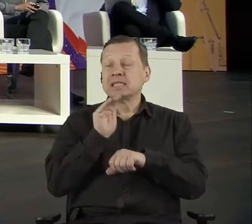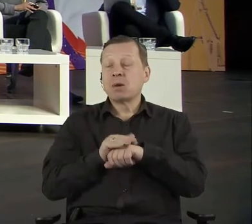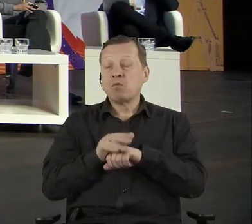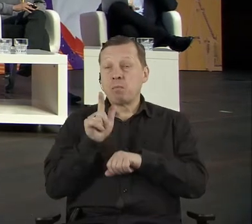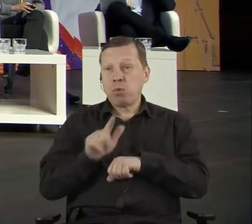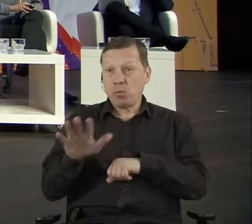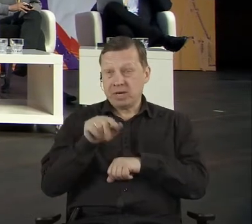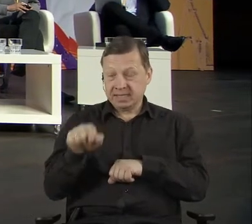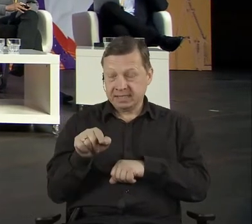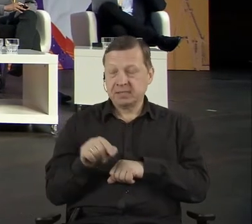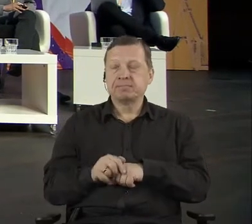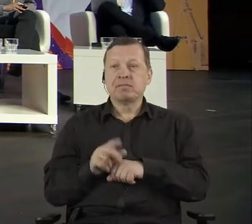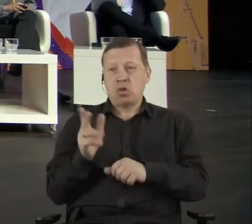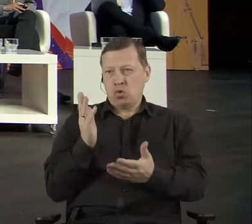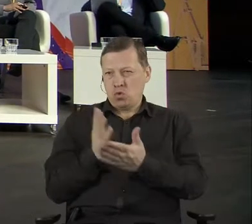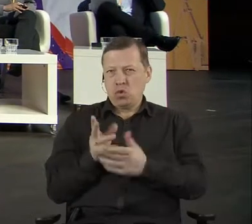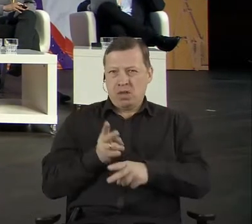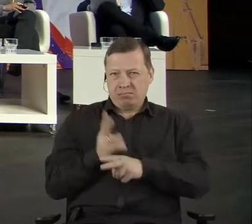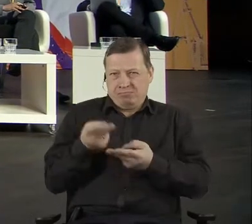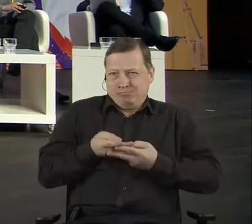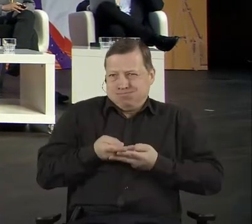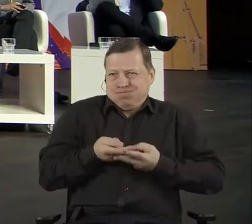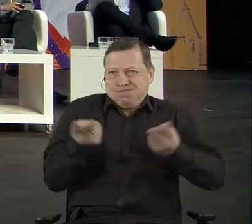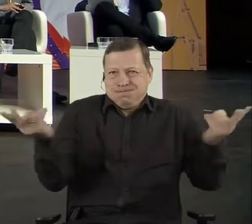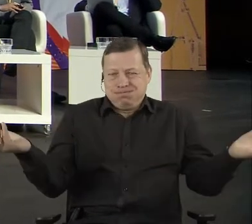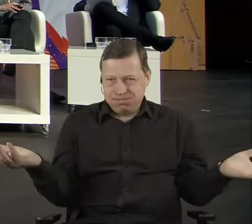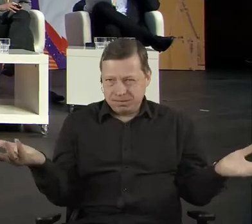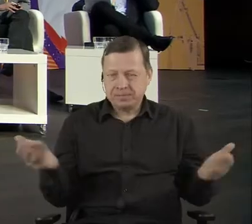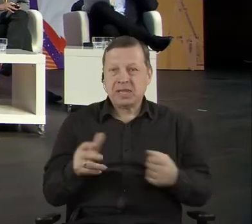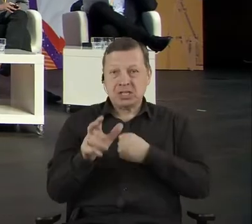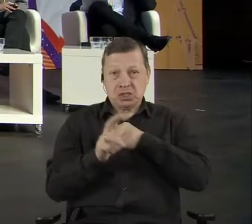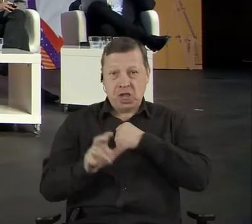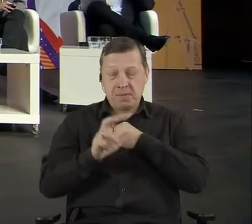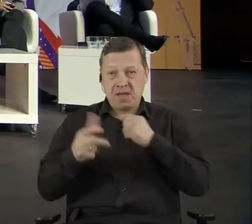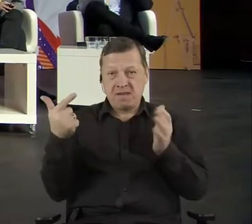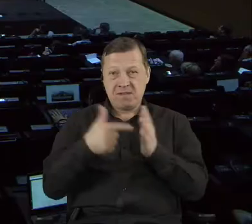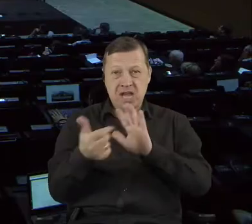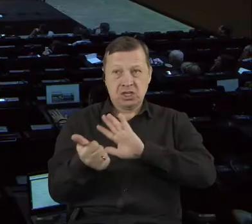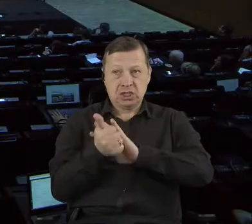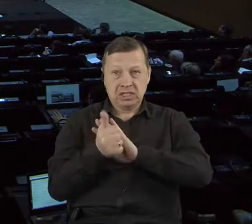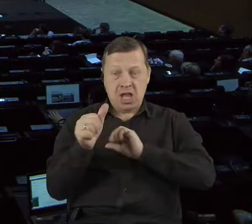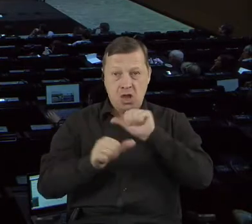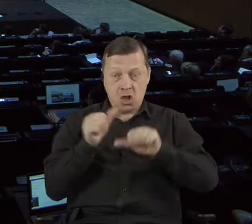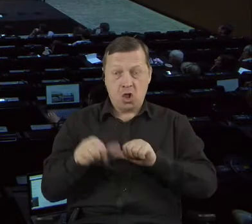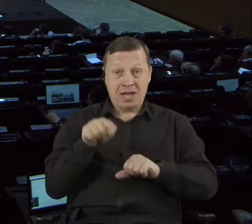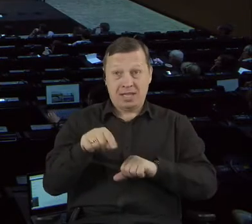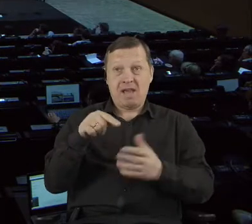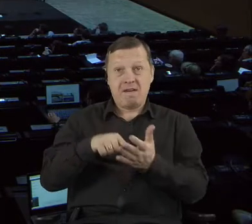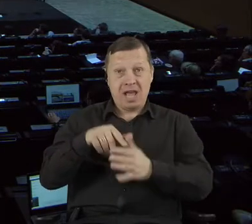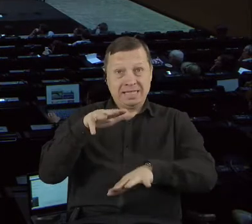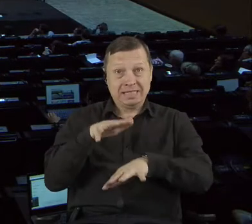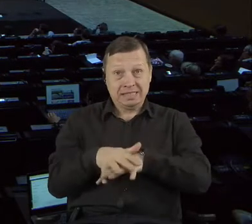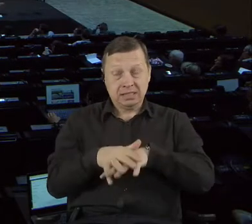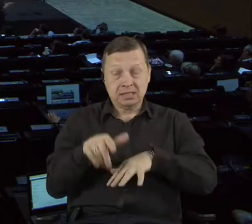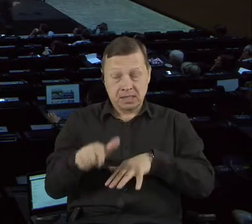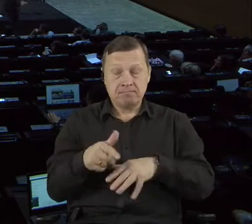of 2016, the use of the system became obligatory for every entity below a certain